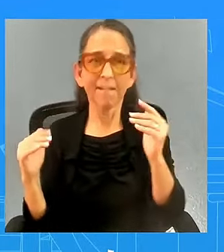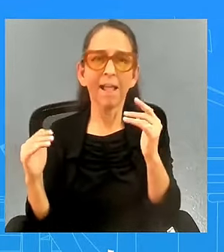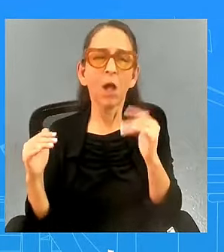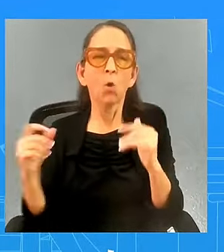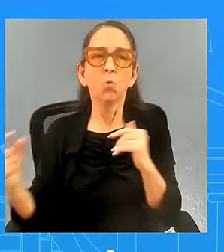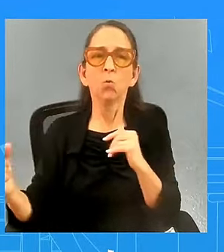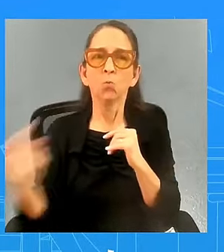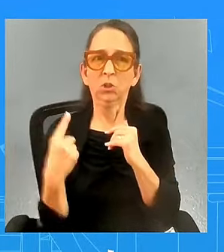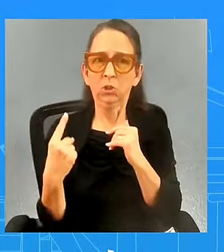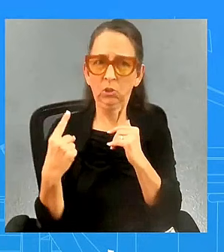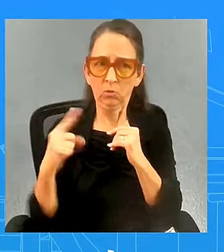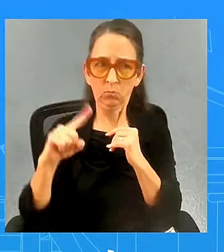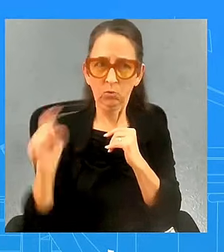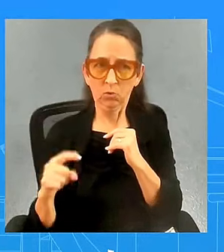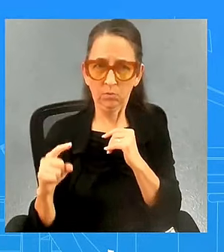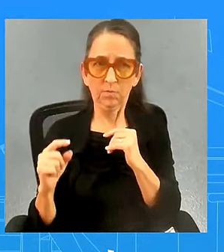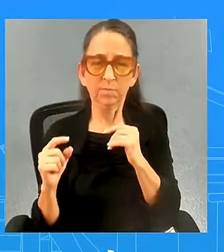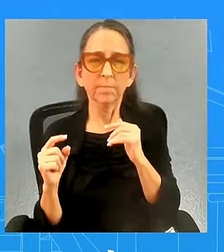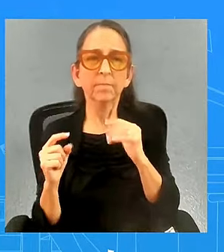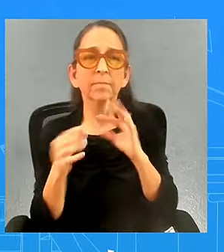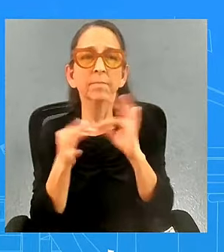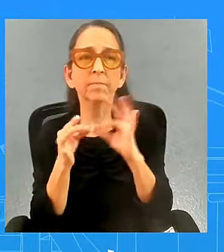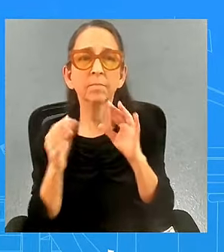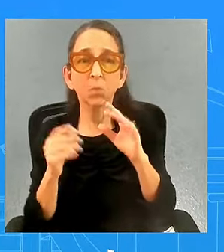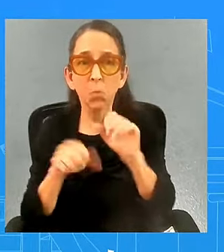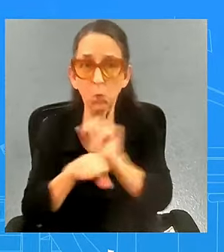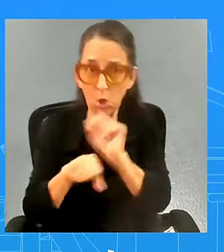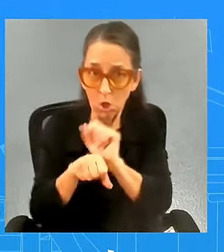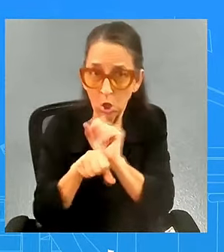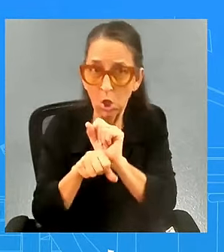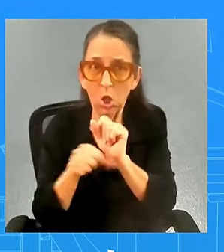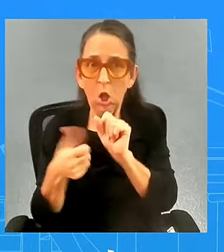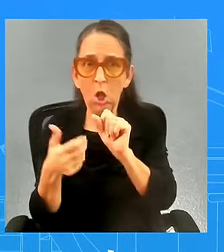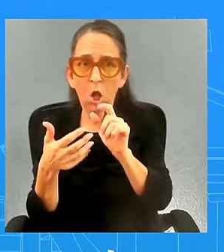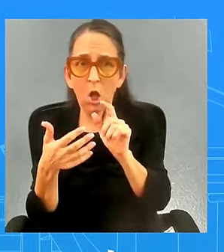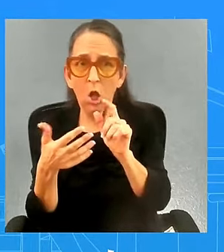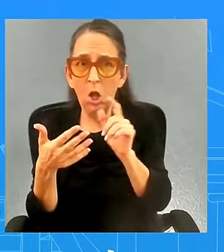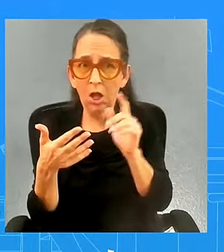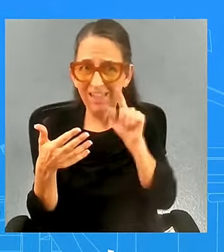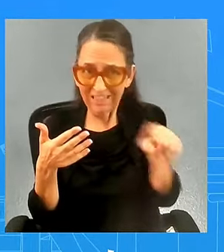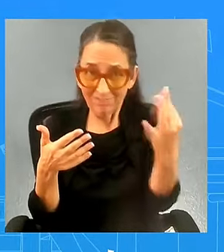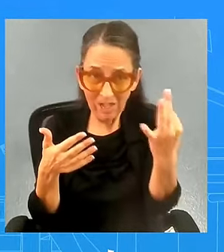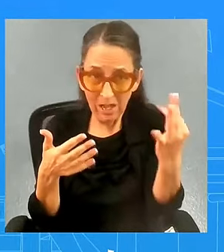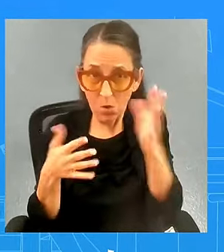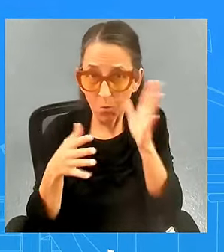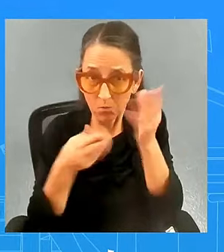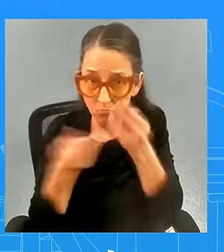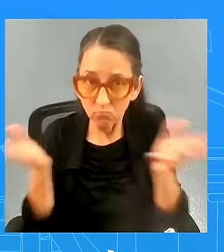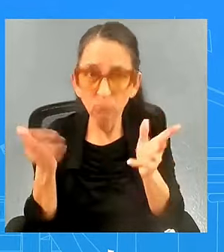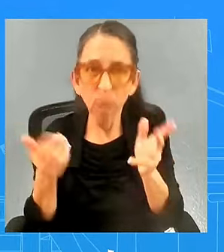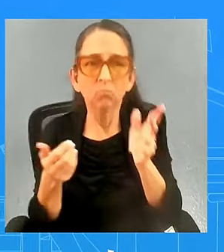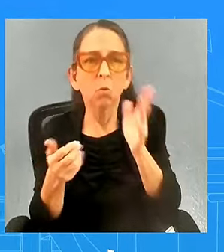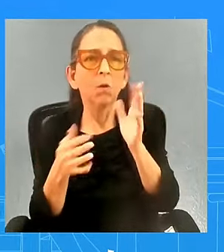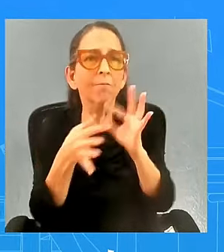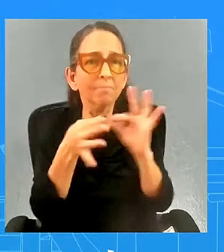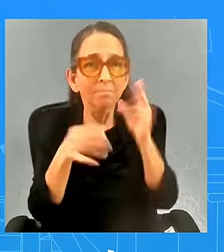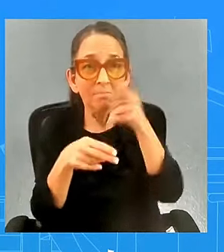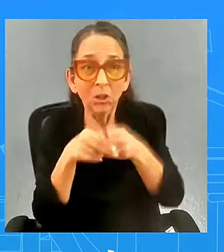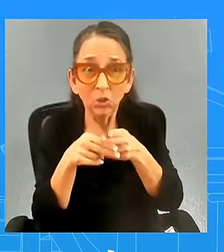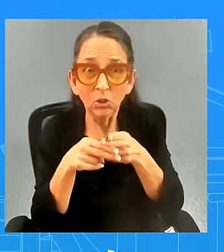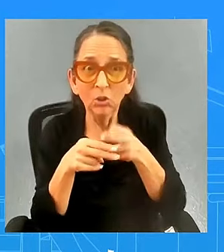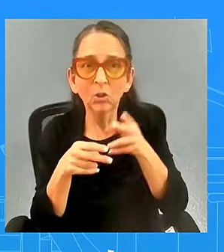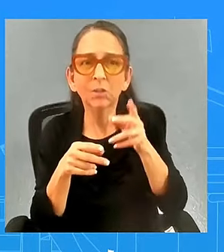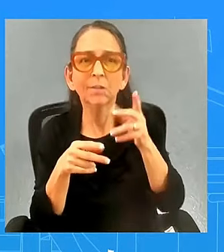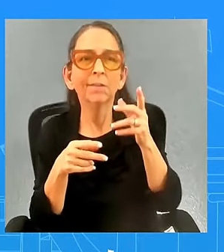mentioned um you know the job numbers come out friday um you talked about you know some of the strikes going more specifically they're still